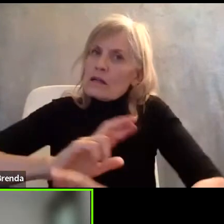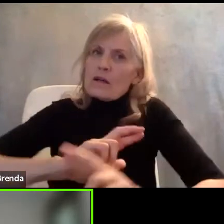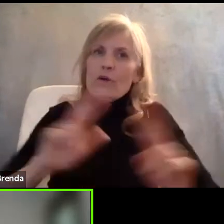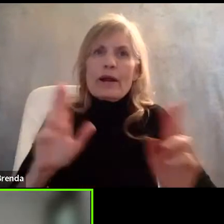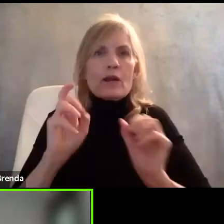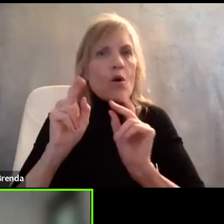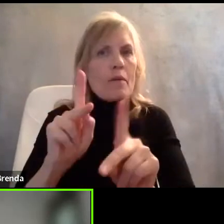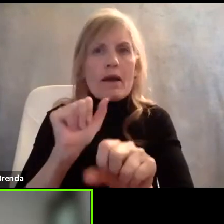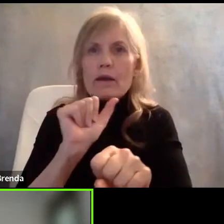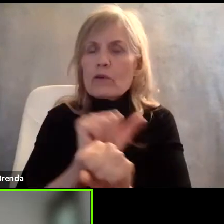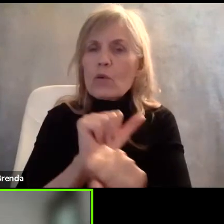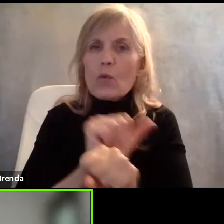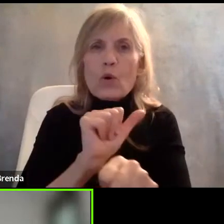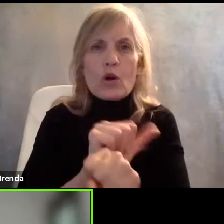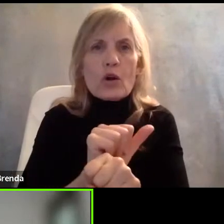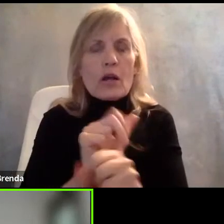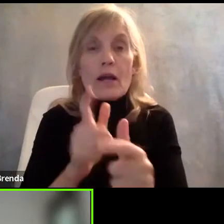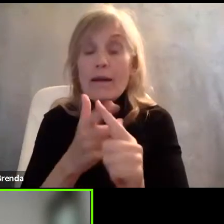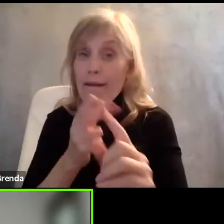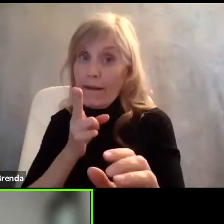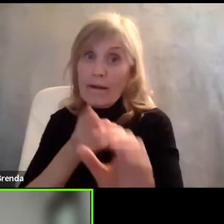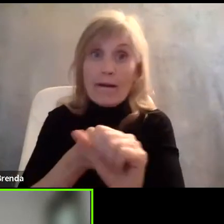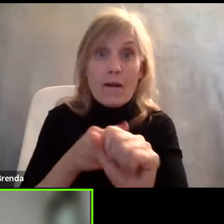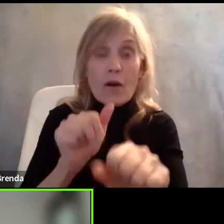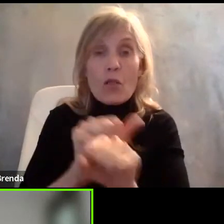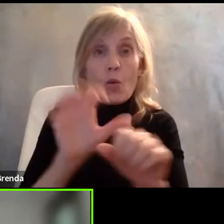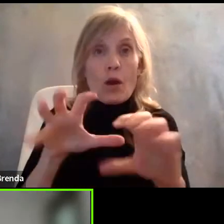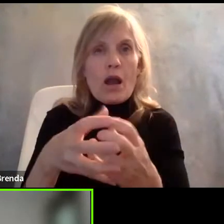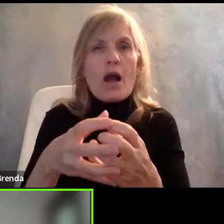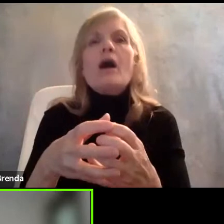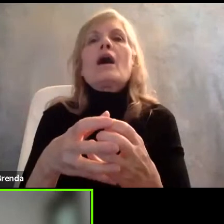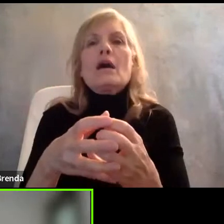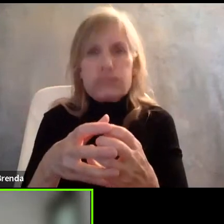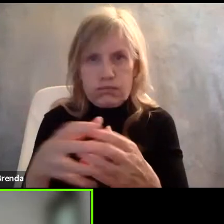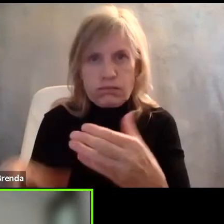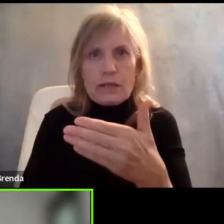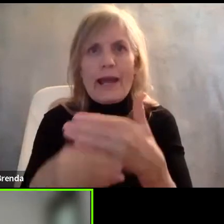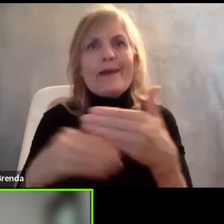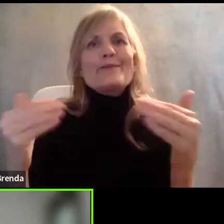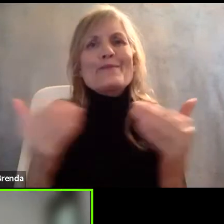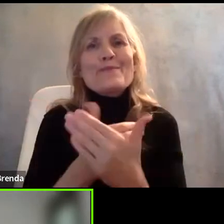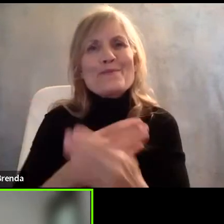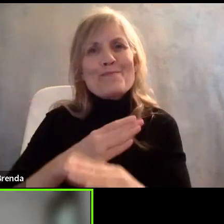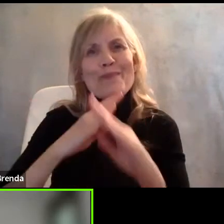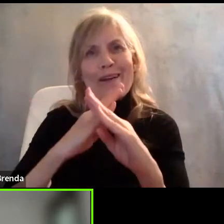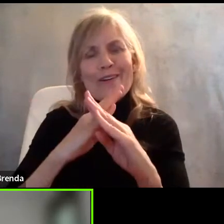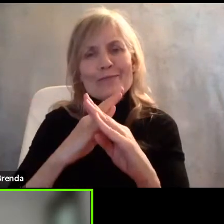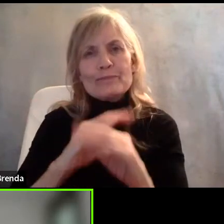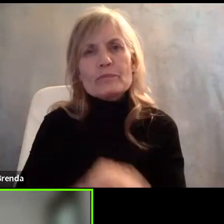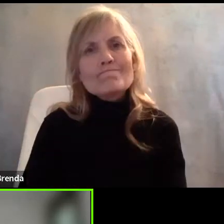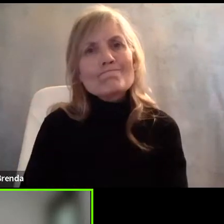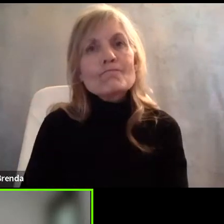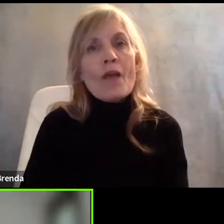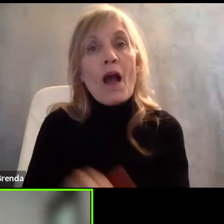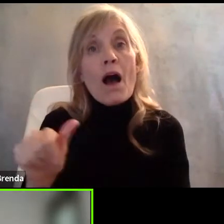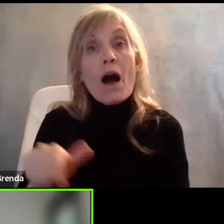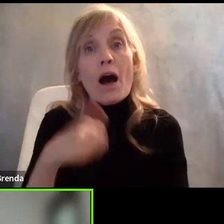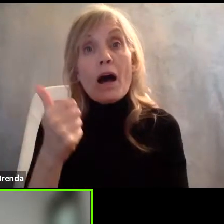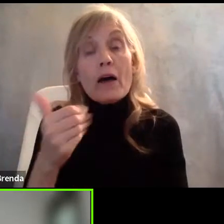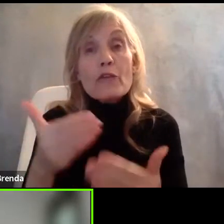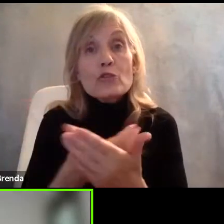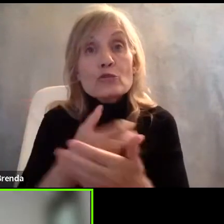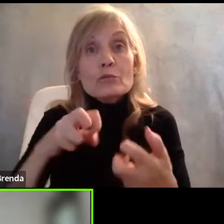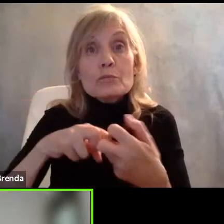lost their jobs, coming back faces another barrier. The other thing that's happened in the pandemic is new disabilities